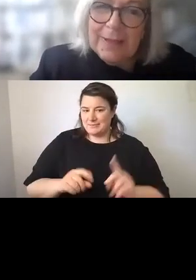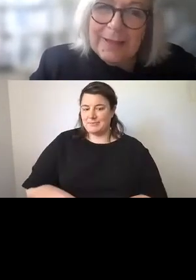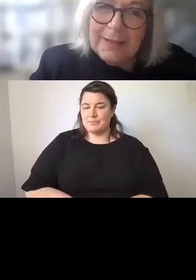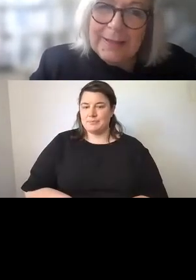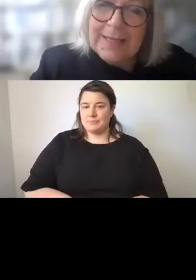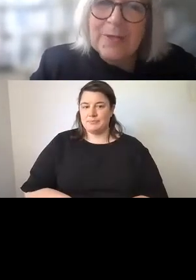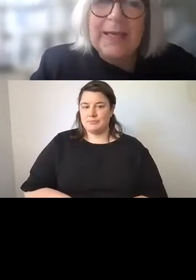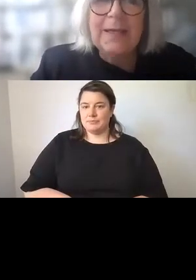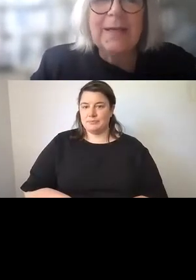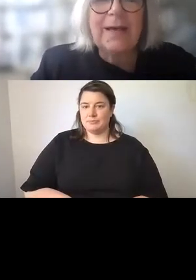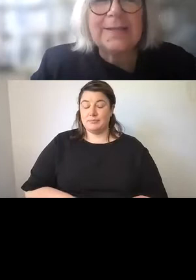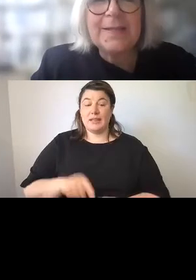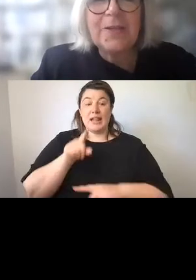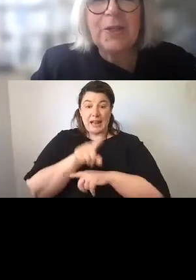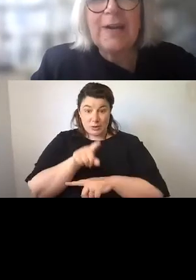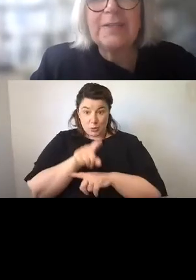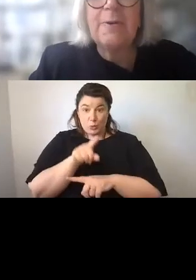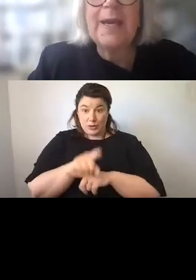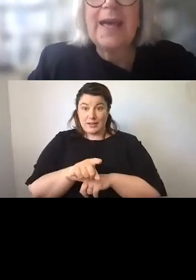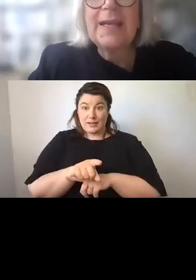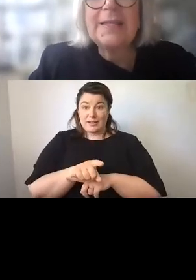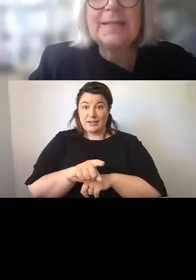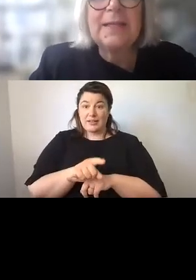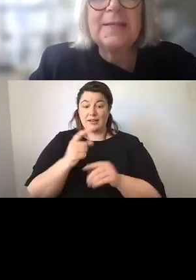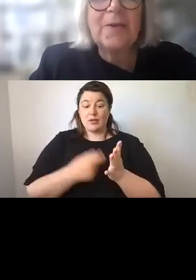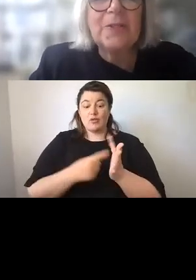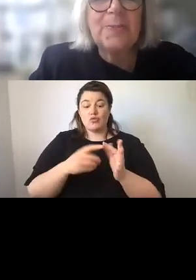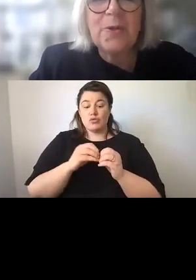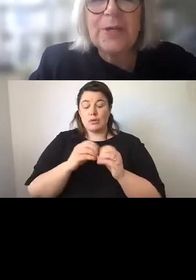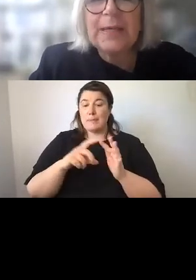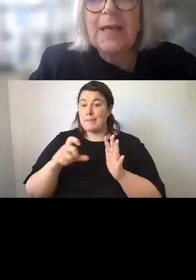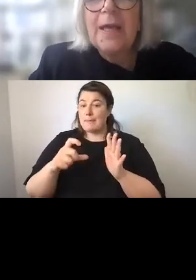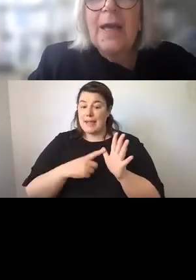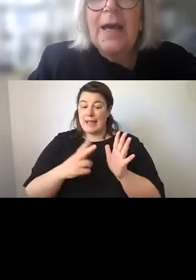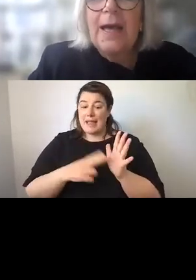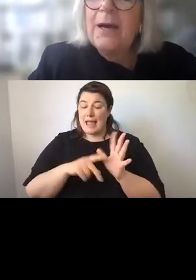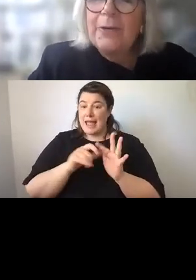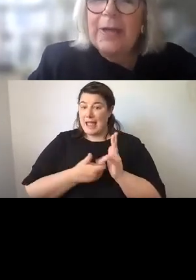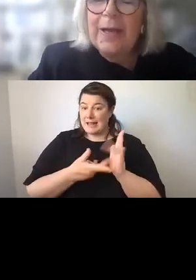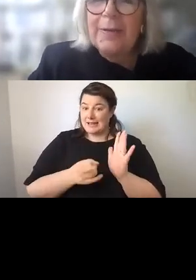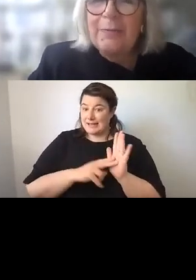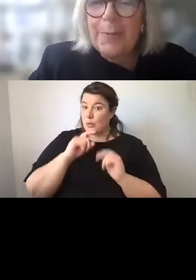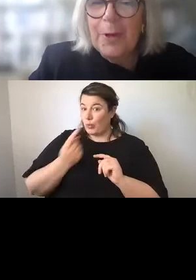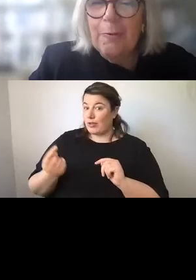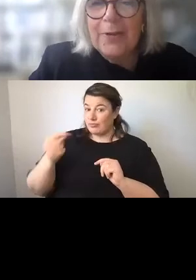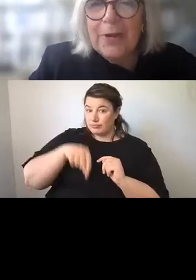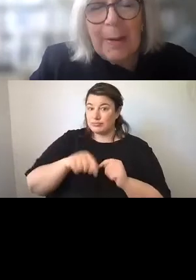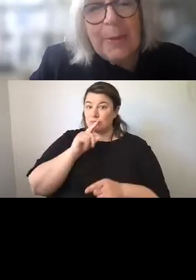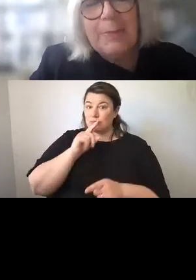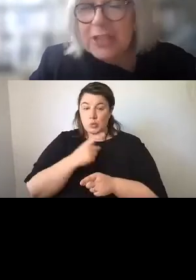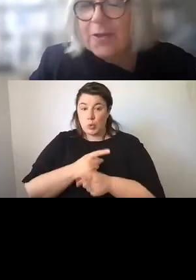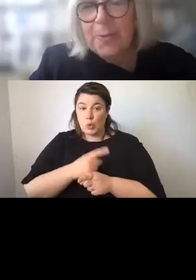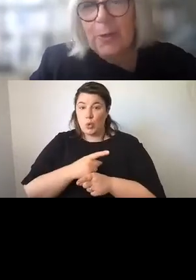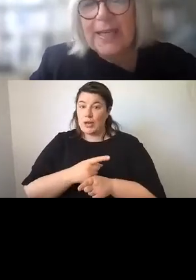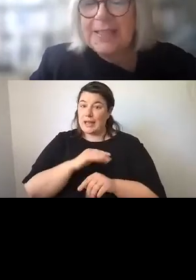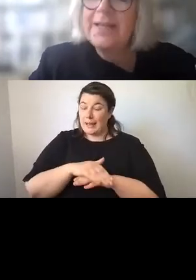And next week, Assistant Curator Rebecca Anderson is going to be talking from the ground up,